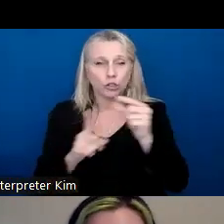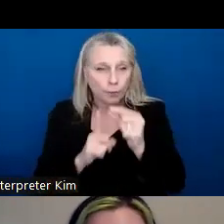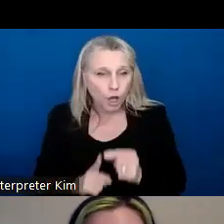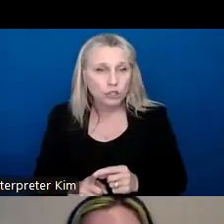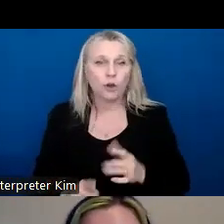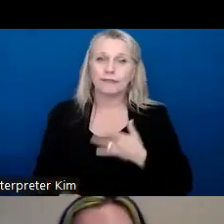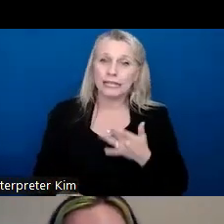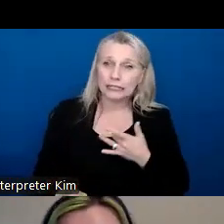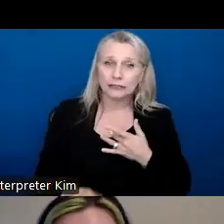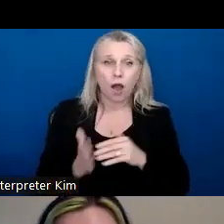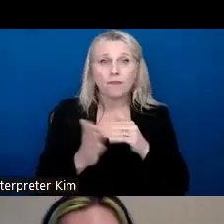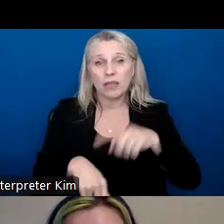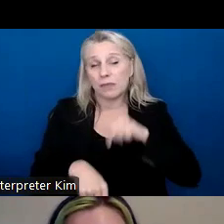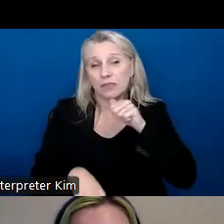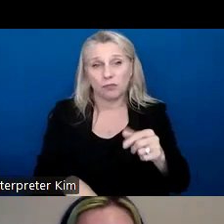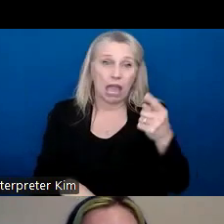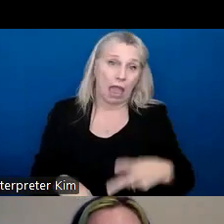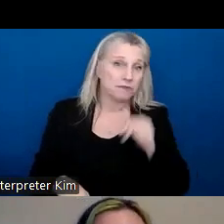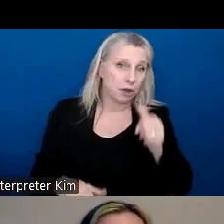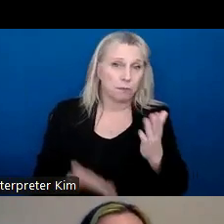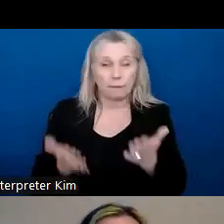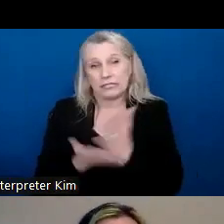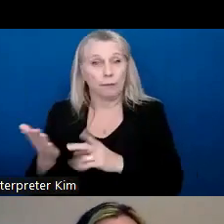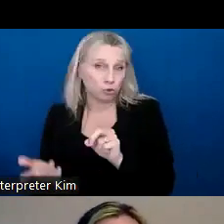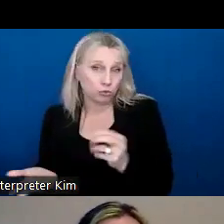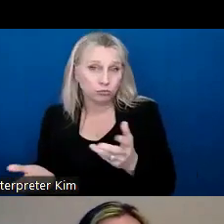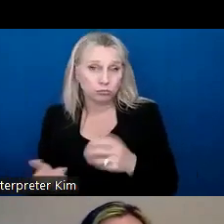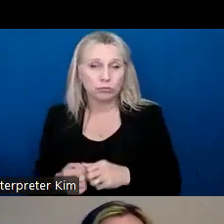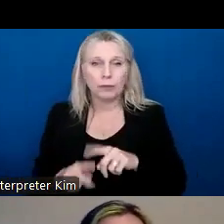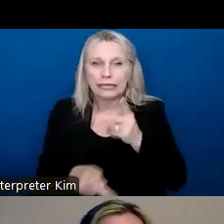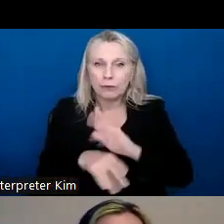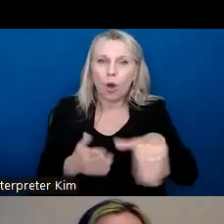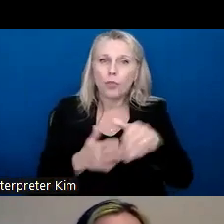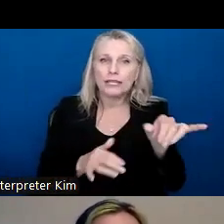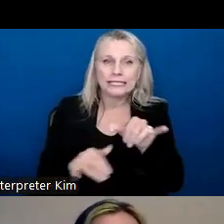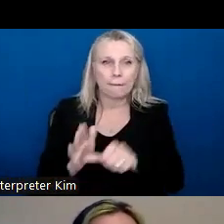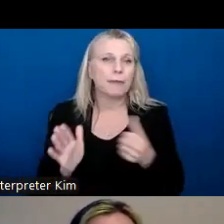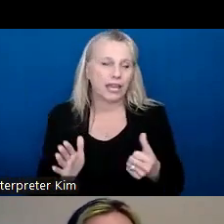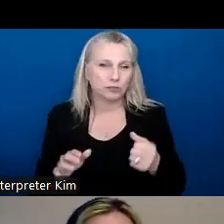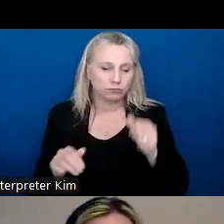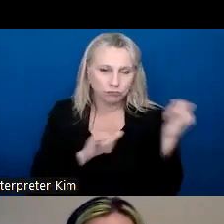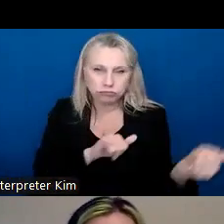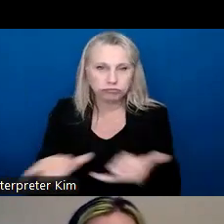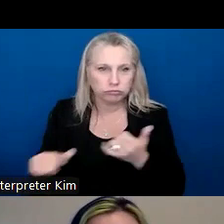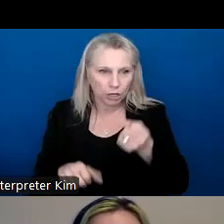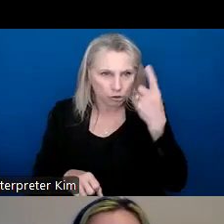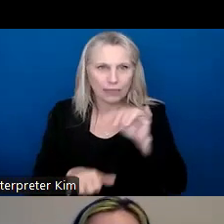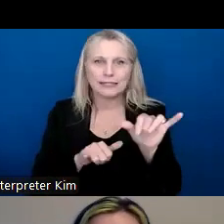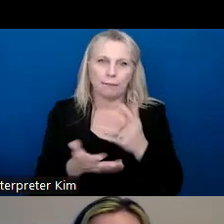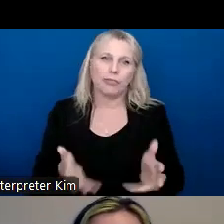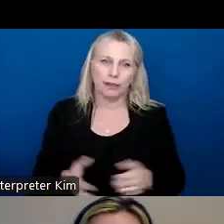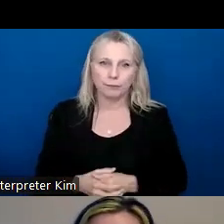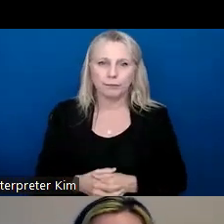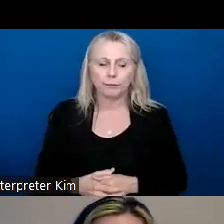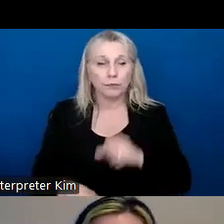times they don't, or at least half of them don't. Maybe some of them do, but keeping them on the same page. So we're all understanding the same thing, working